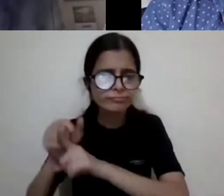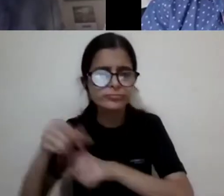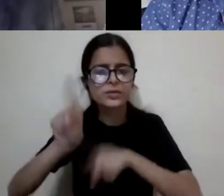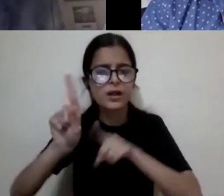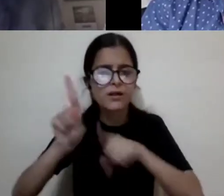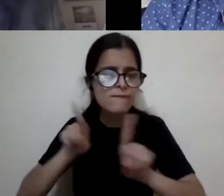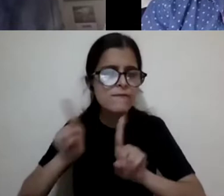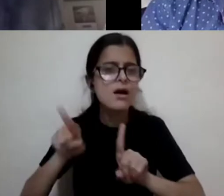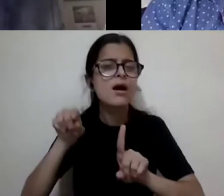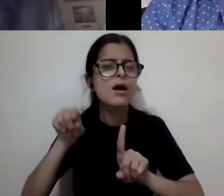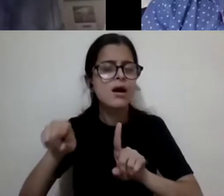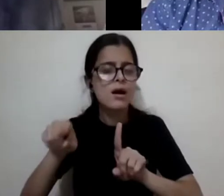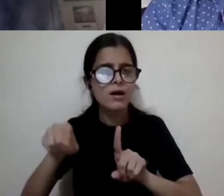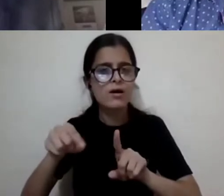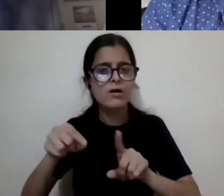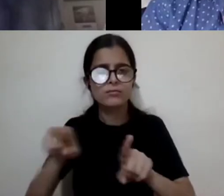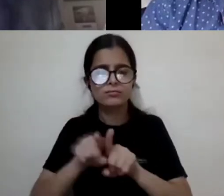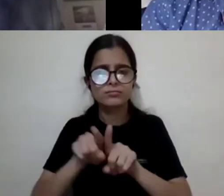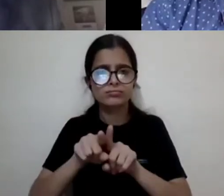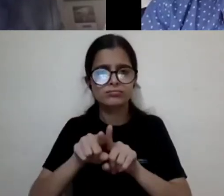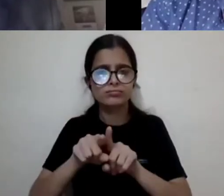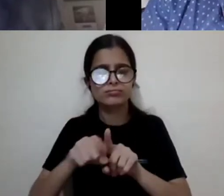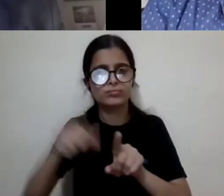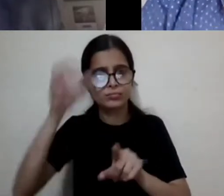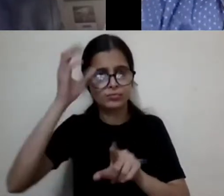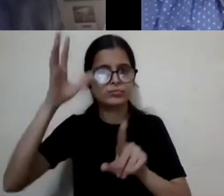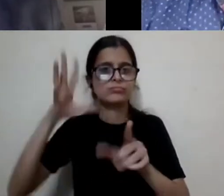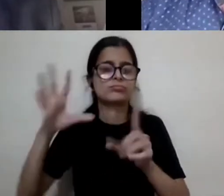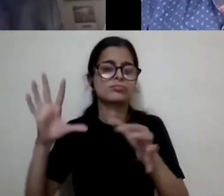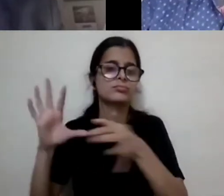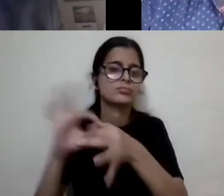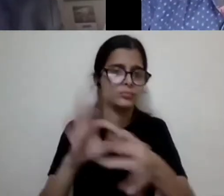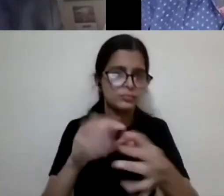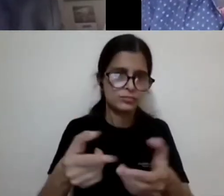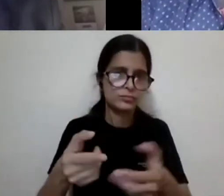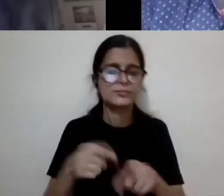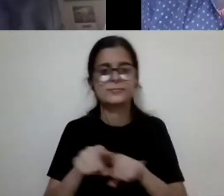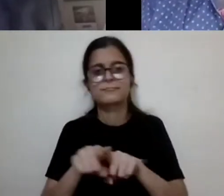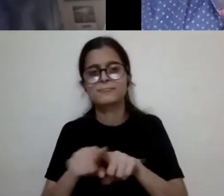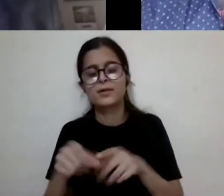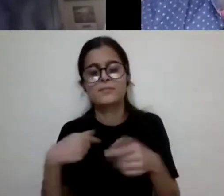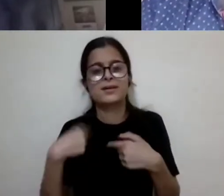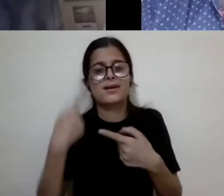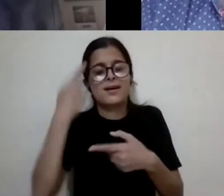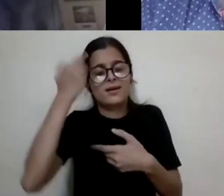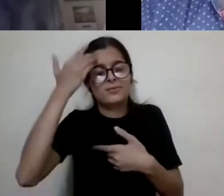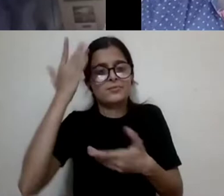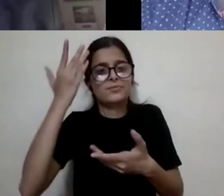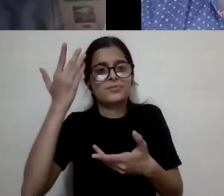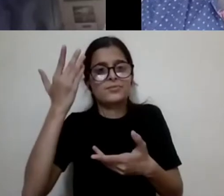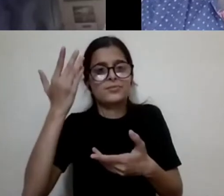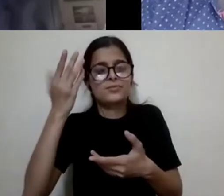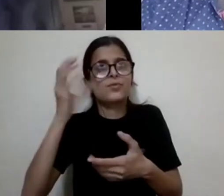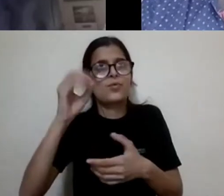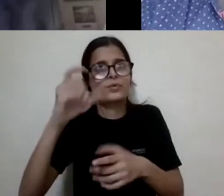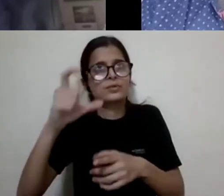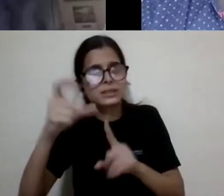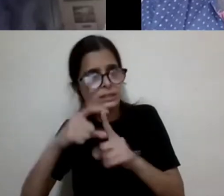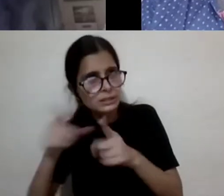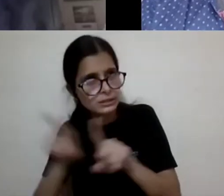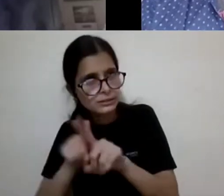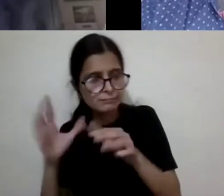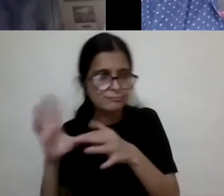fit in with concepts of the norm. So like, for example, I, the work I did on OCD, uh, there, there was in the